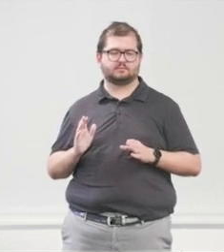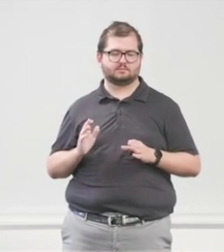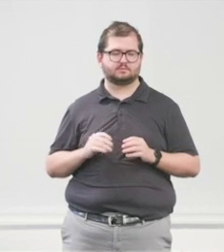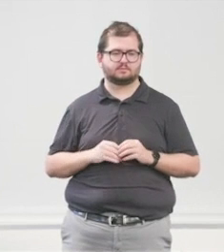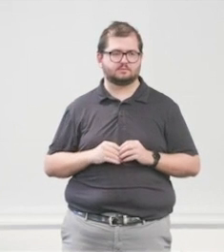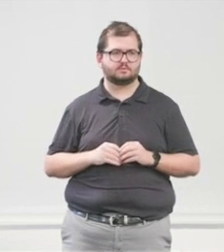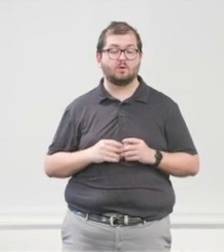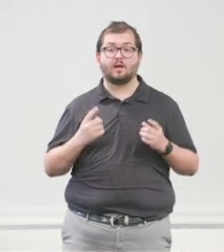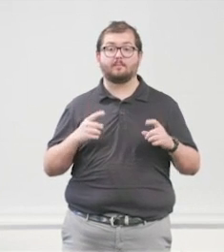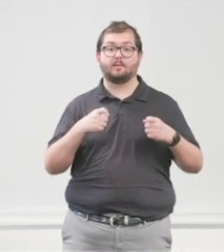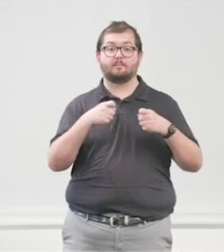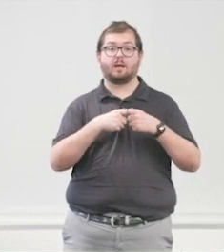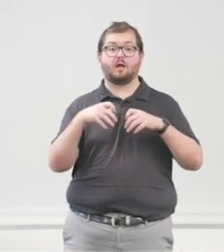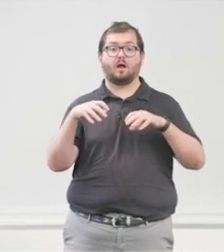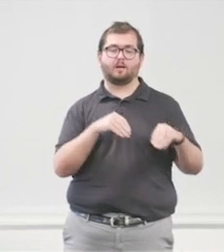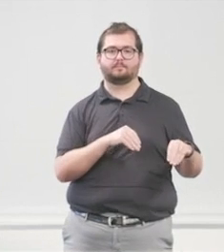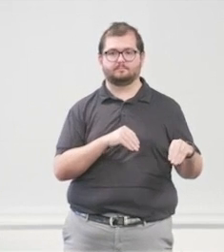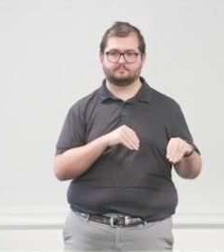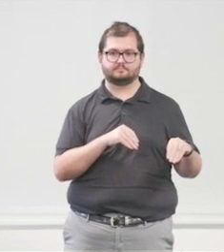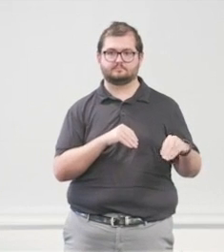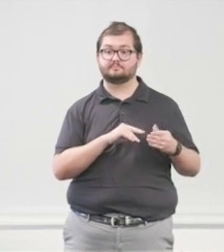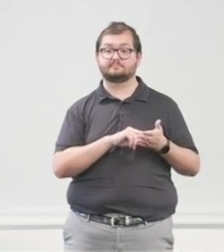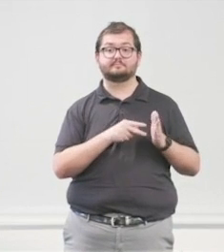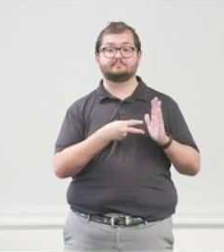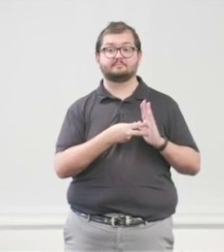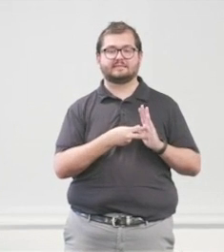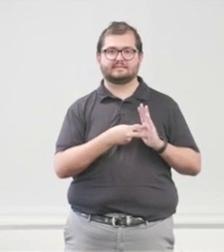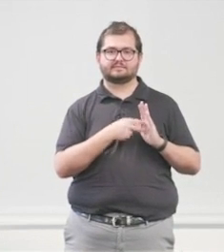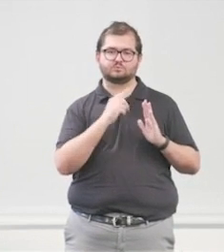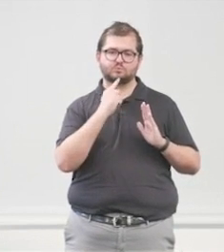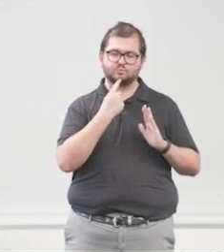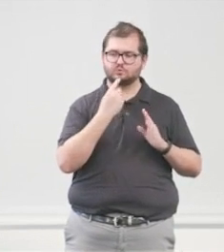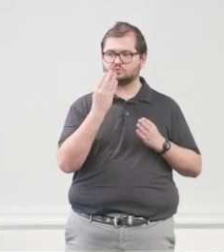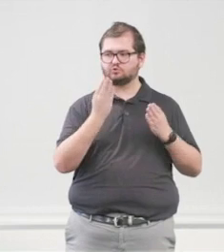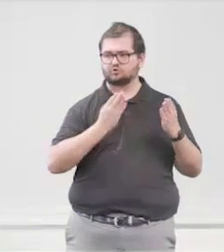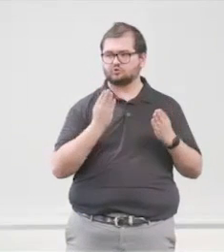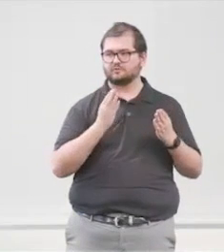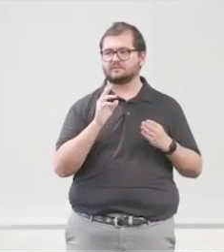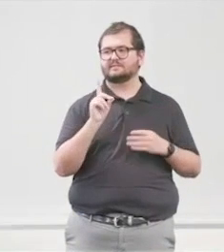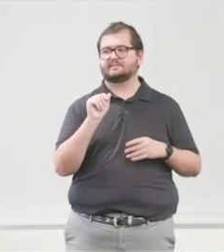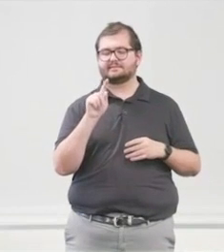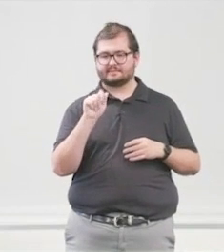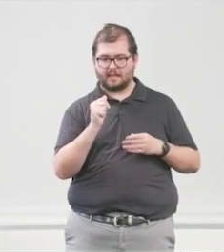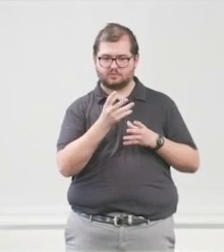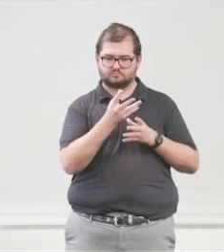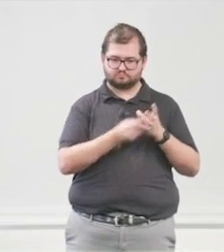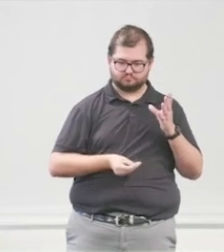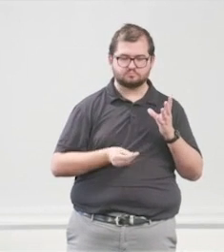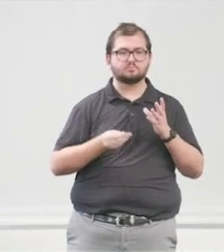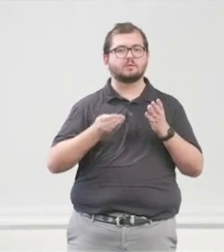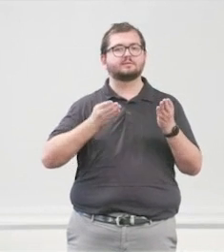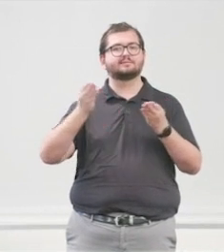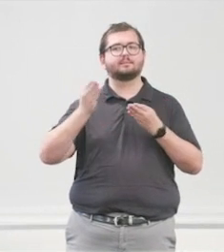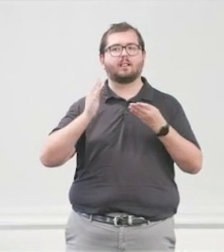Whenever the power goes out, we have a loss of critical services, communication failure, data compromise, and supply chain